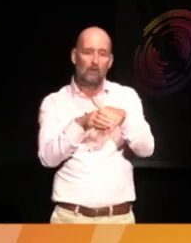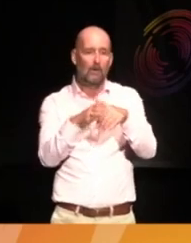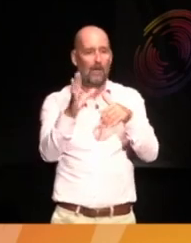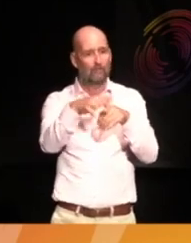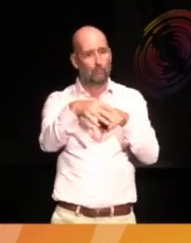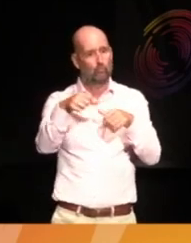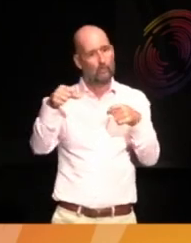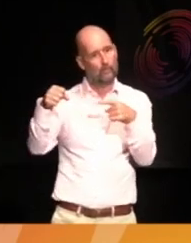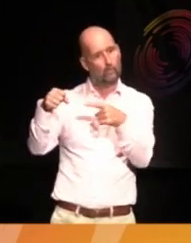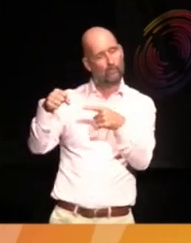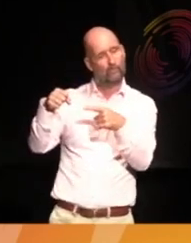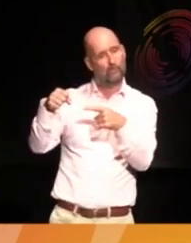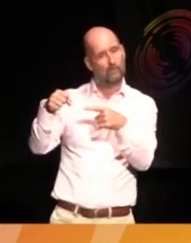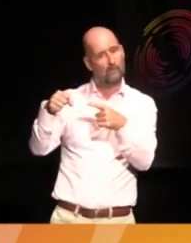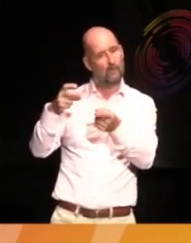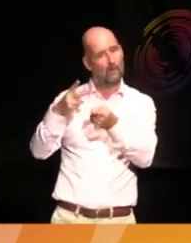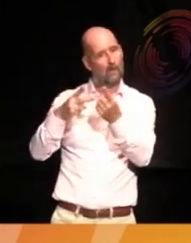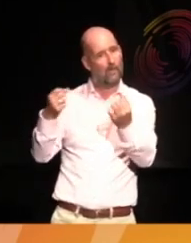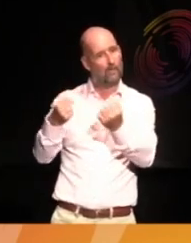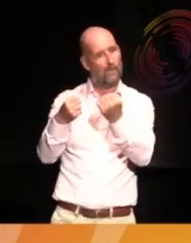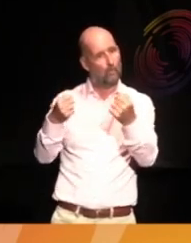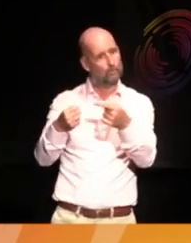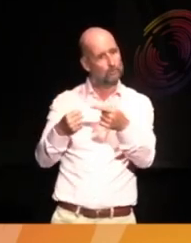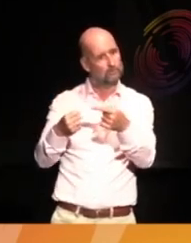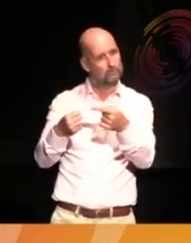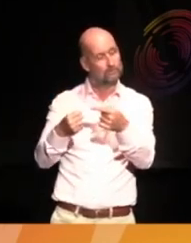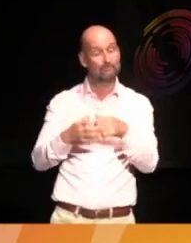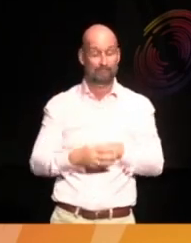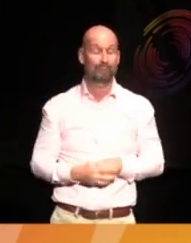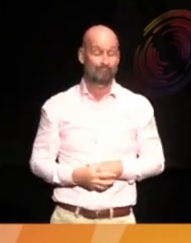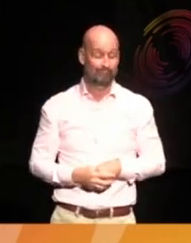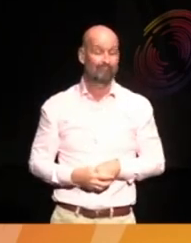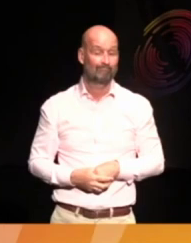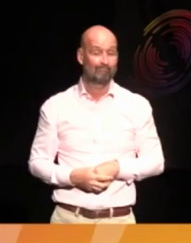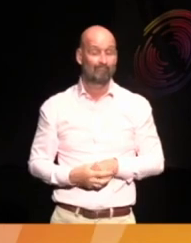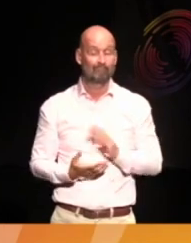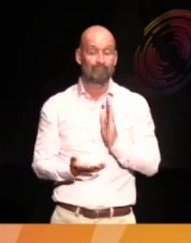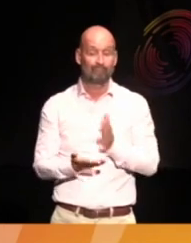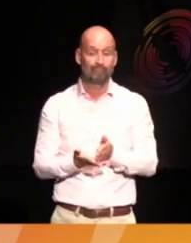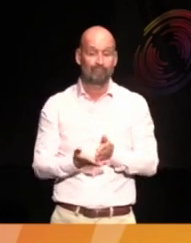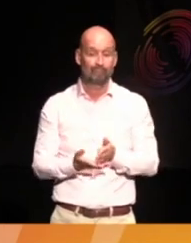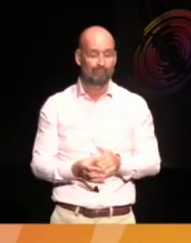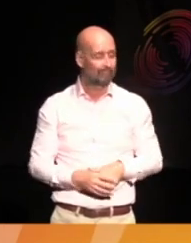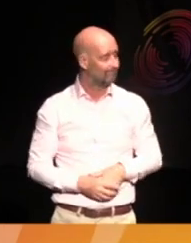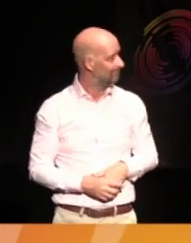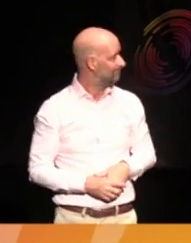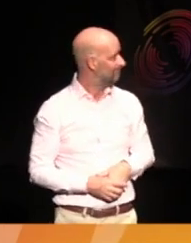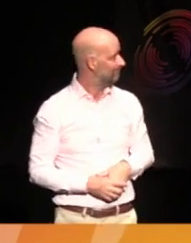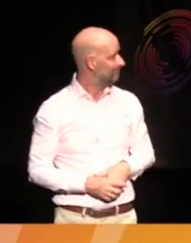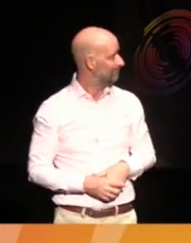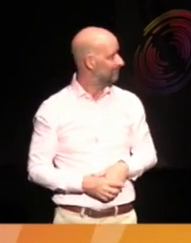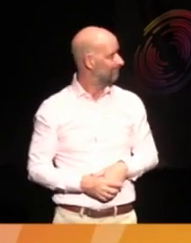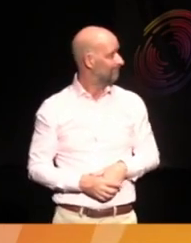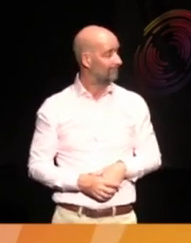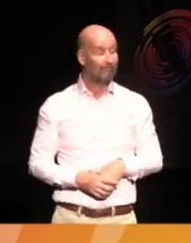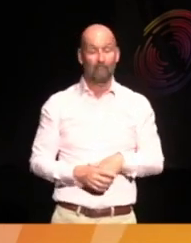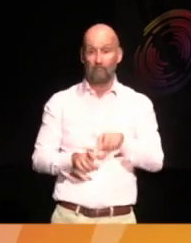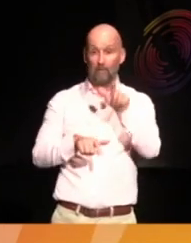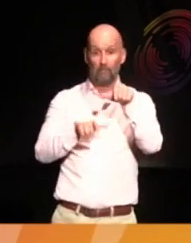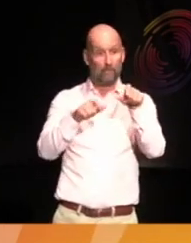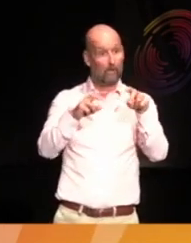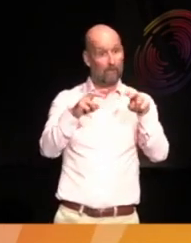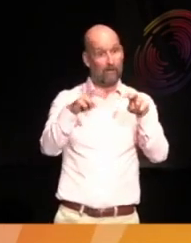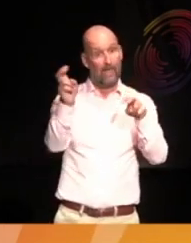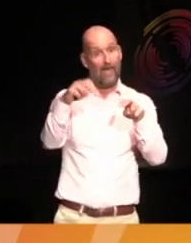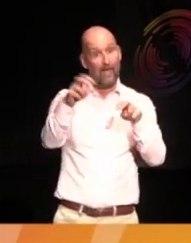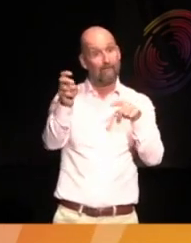other powers. Absolutely, and I won't pretend people haven't left. They